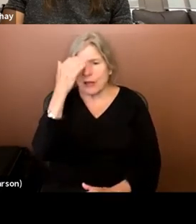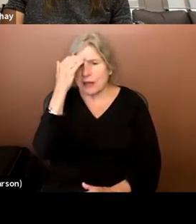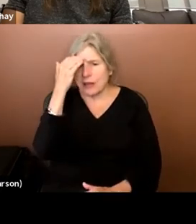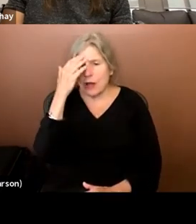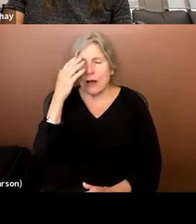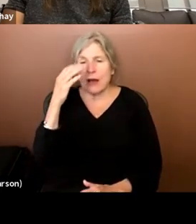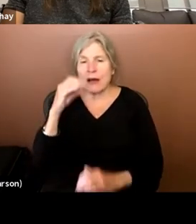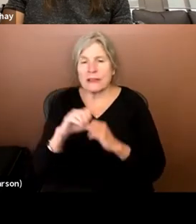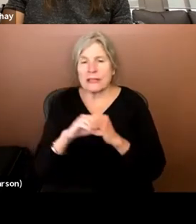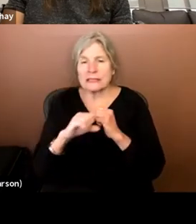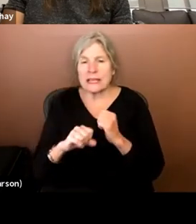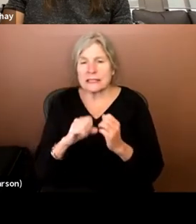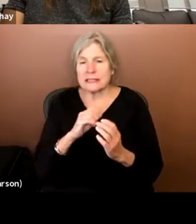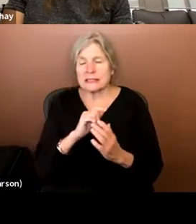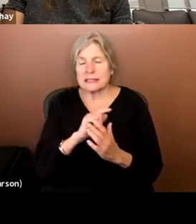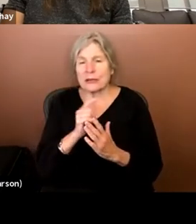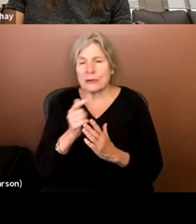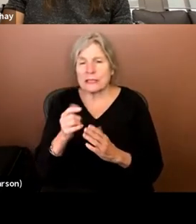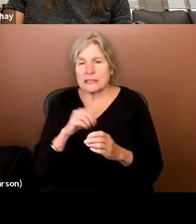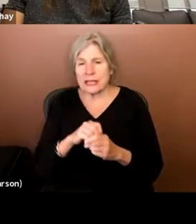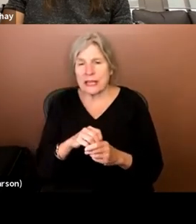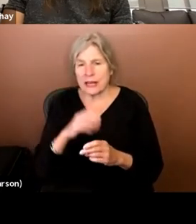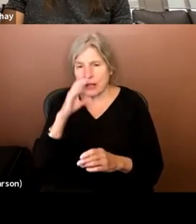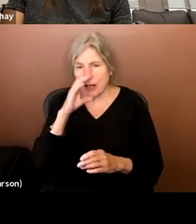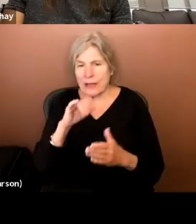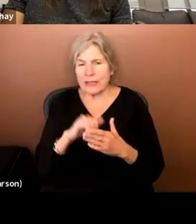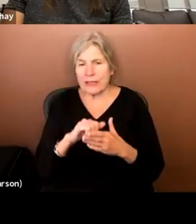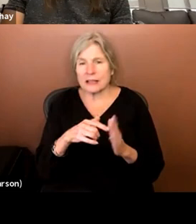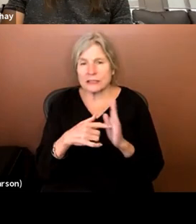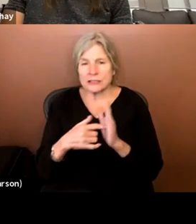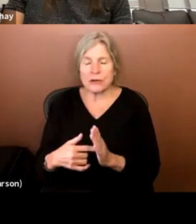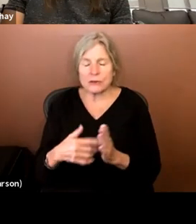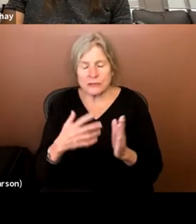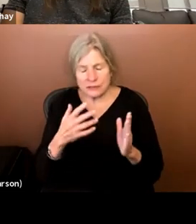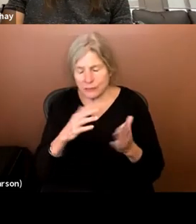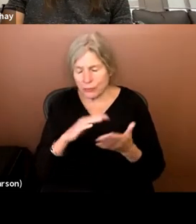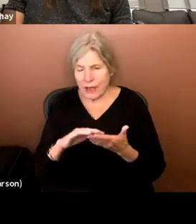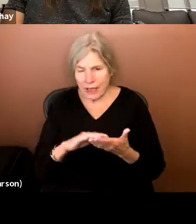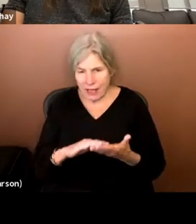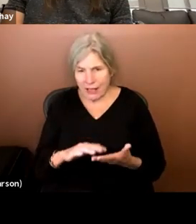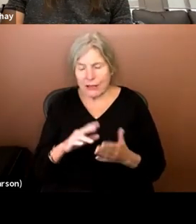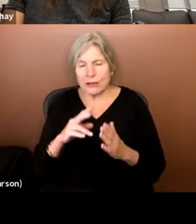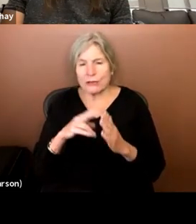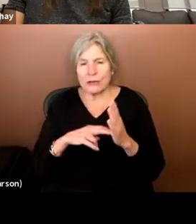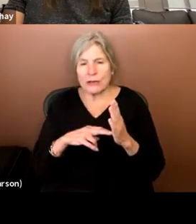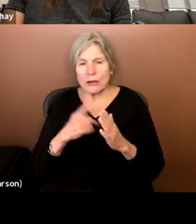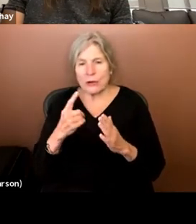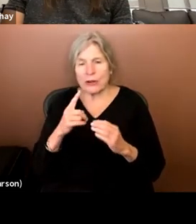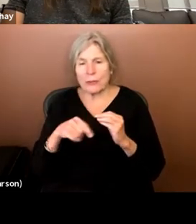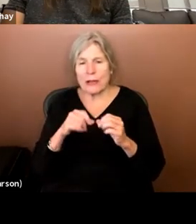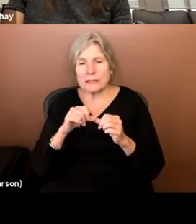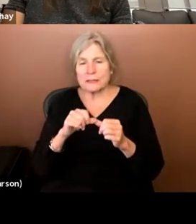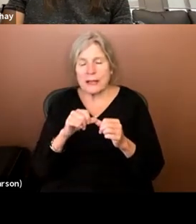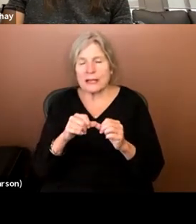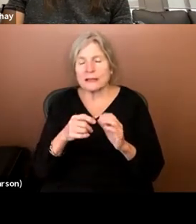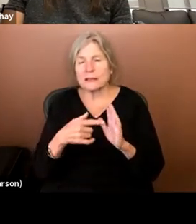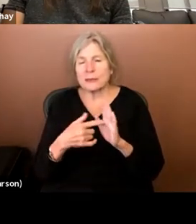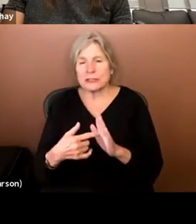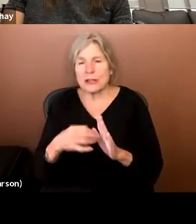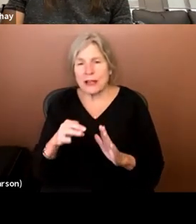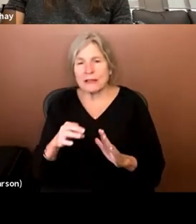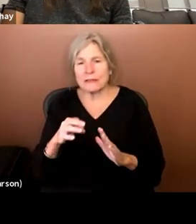extended sequence in the comics that depicts braille reading wondering about sustained depictions of reading